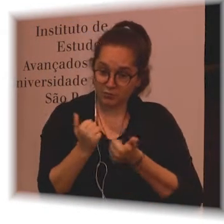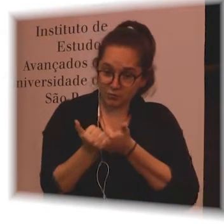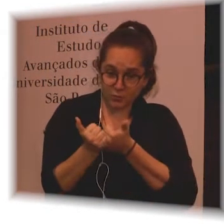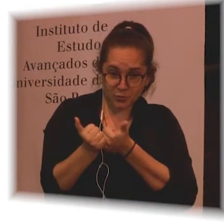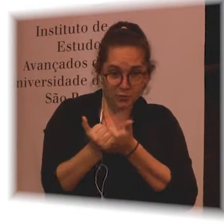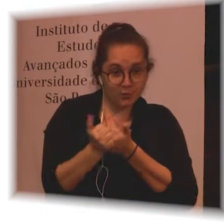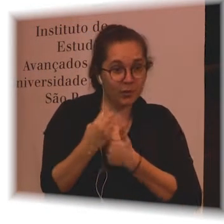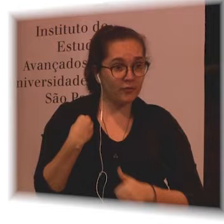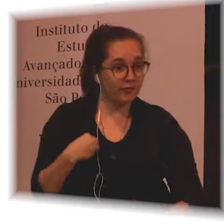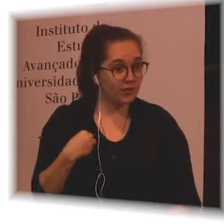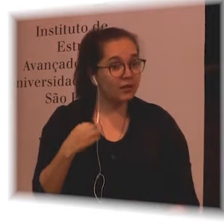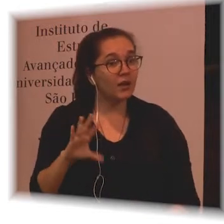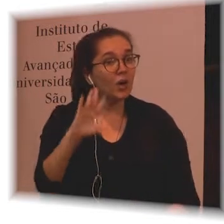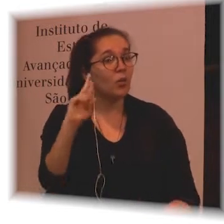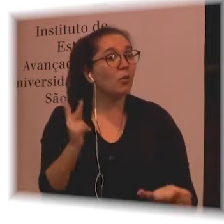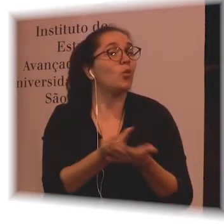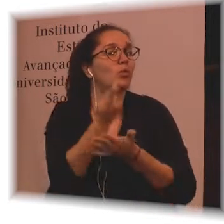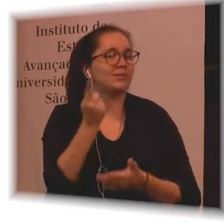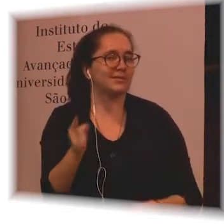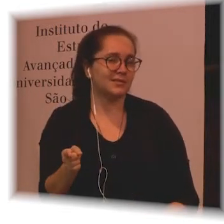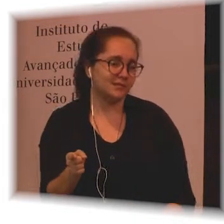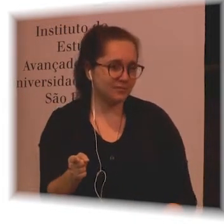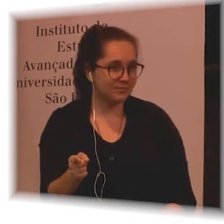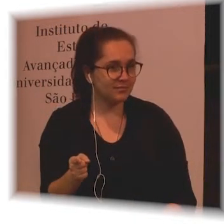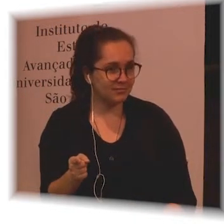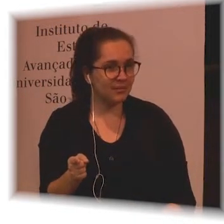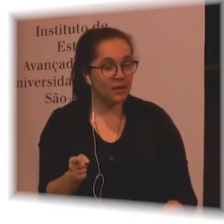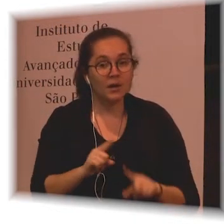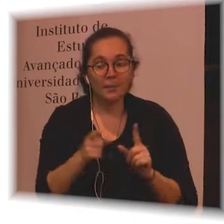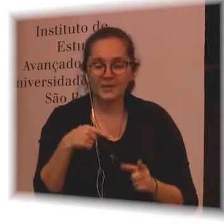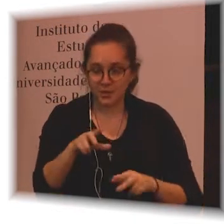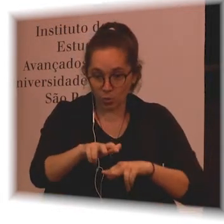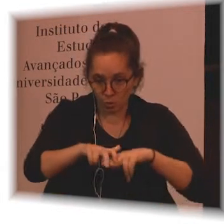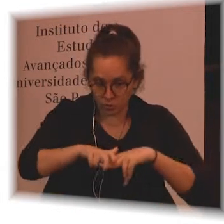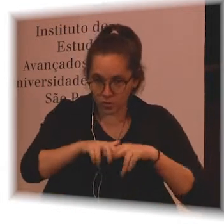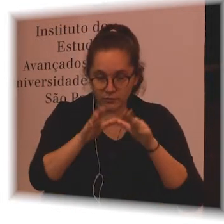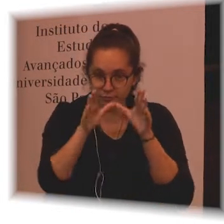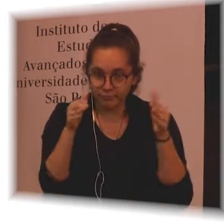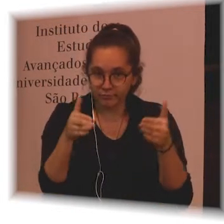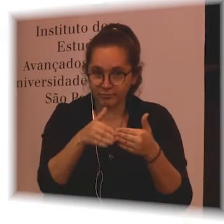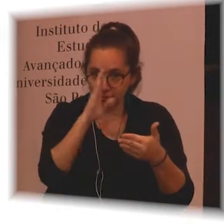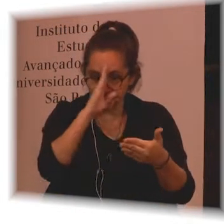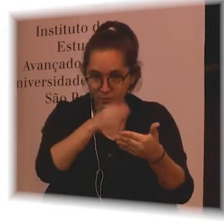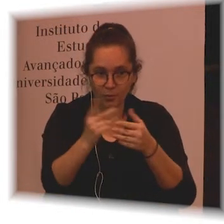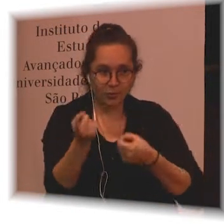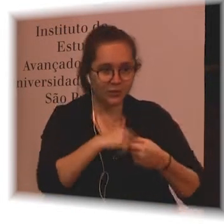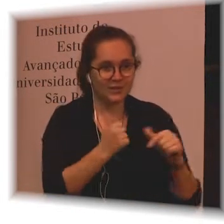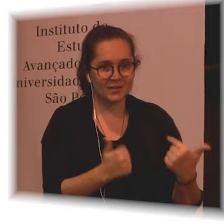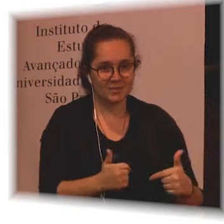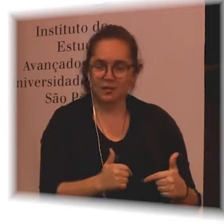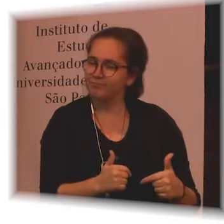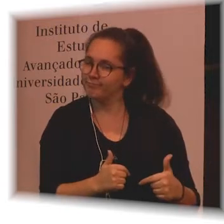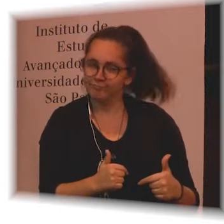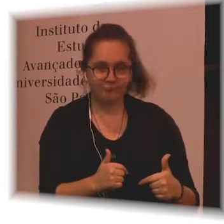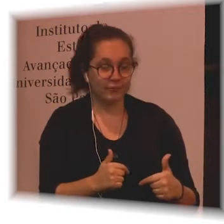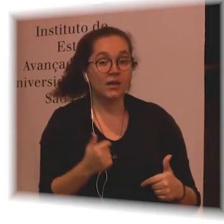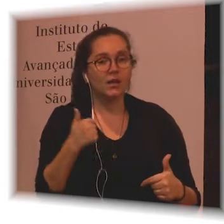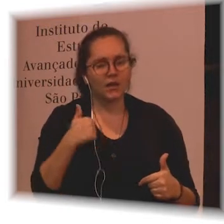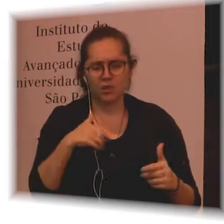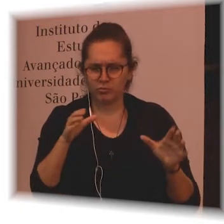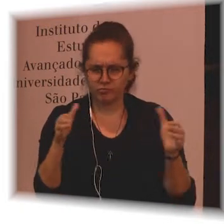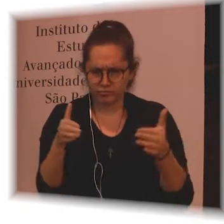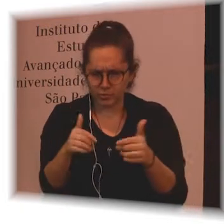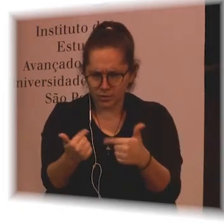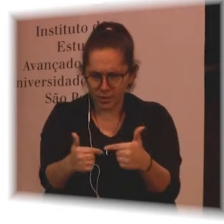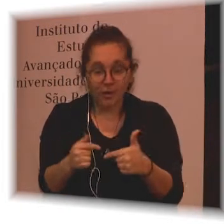say that this is not the reason why I decided to work in disability. The reason why I've been interested and excited about working in disability,